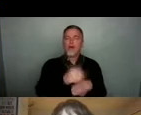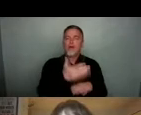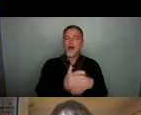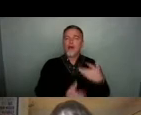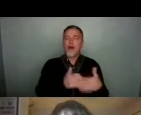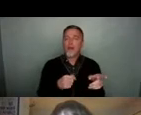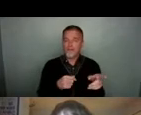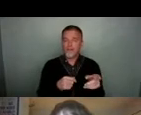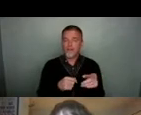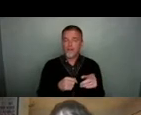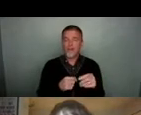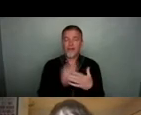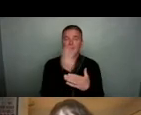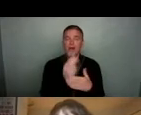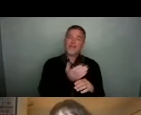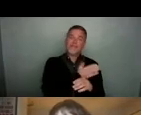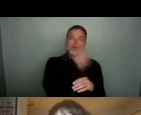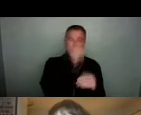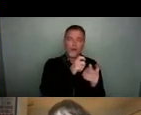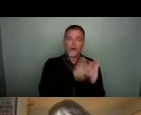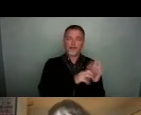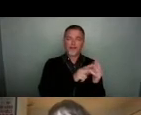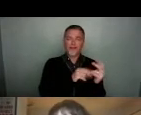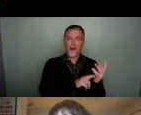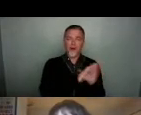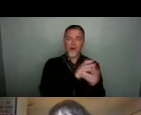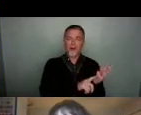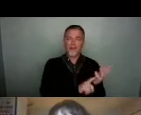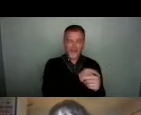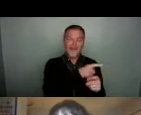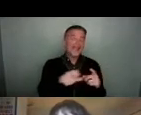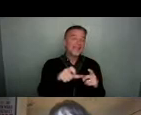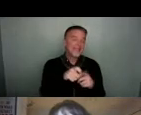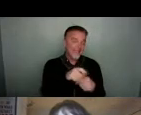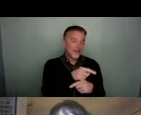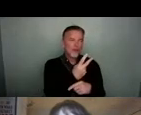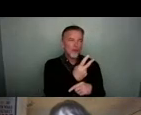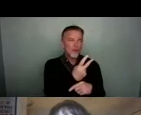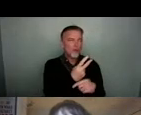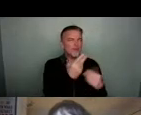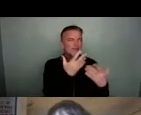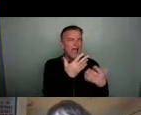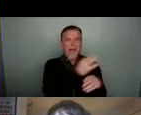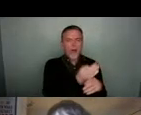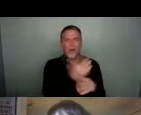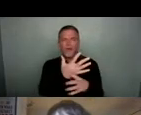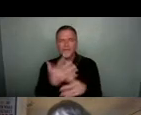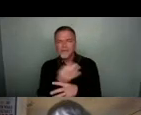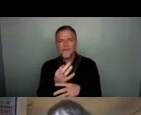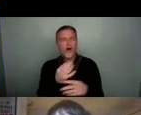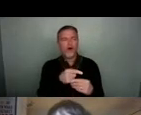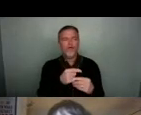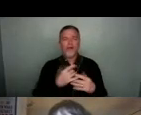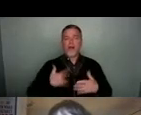the artist formerly known as Colston Hall and they did two, like 10 plus hours of live streamed music on